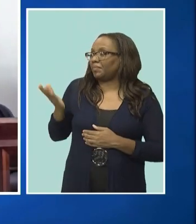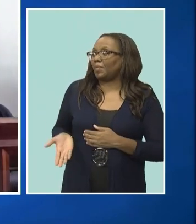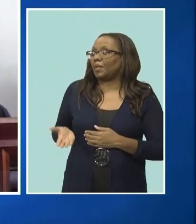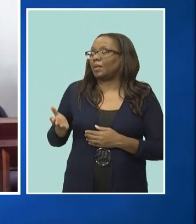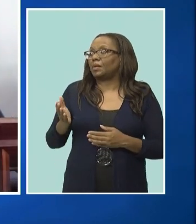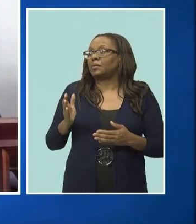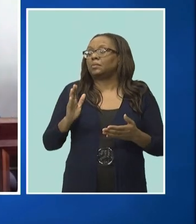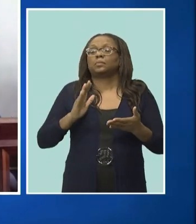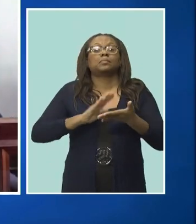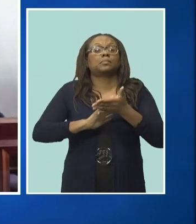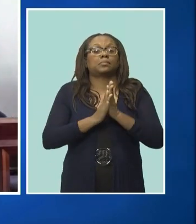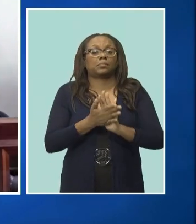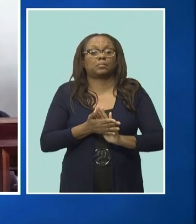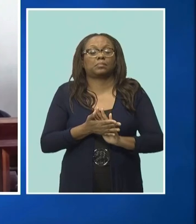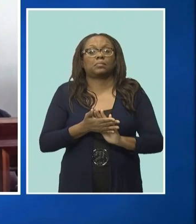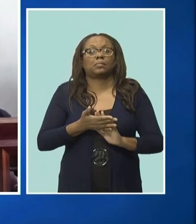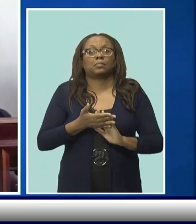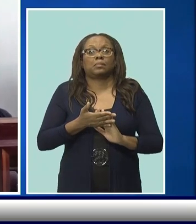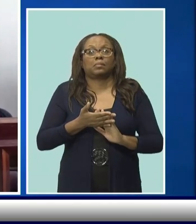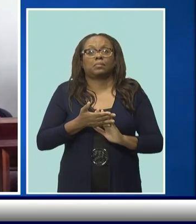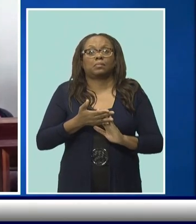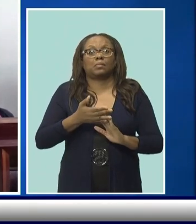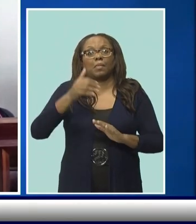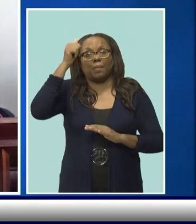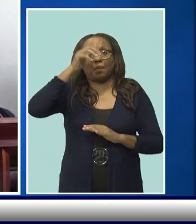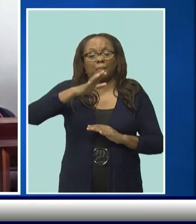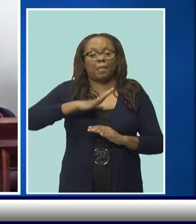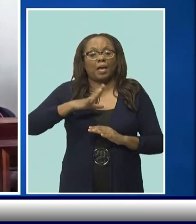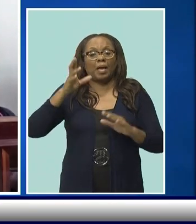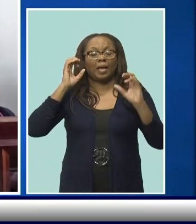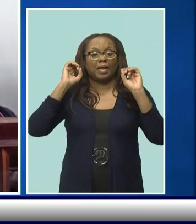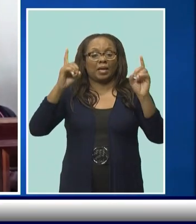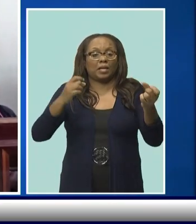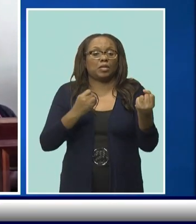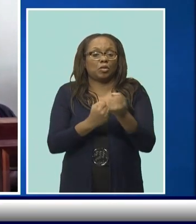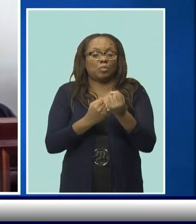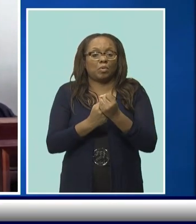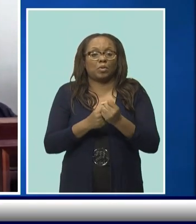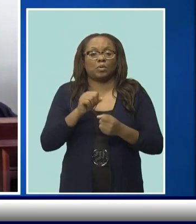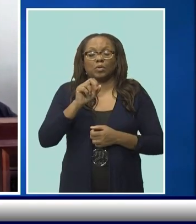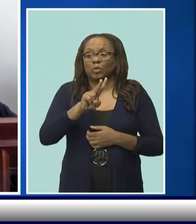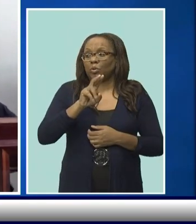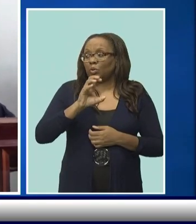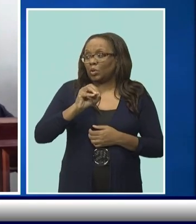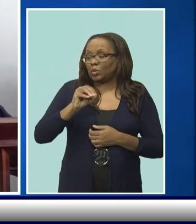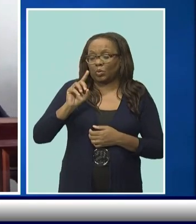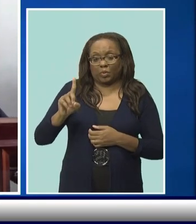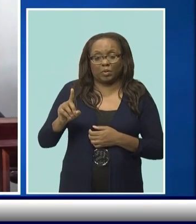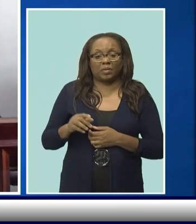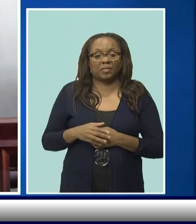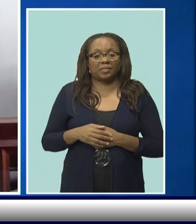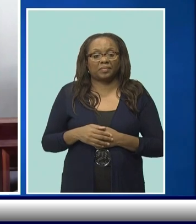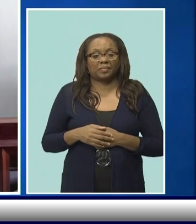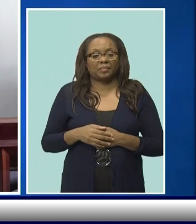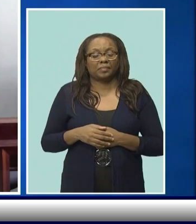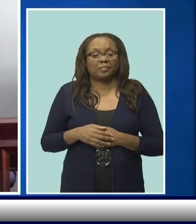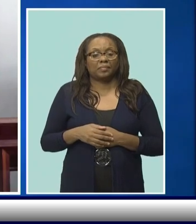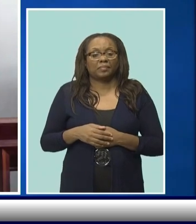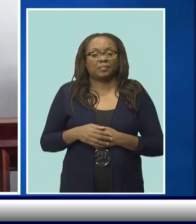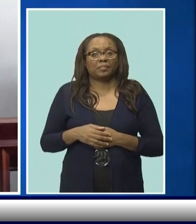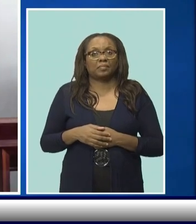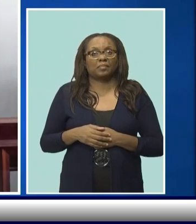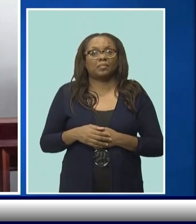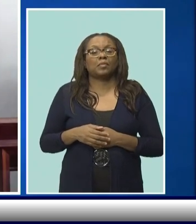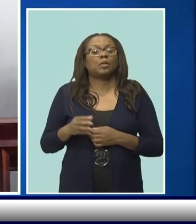Educational Support Association, NISA, in 2001. The association being formed in May